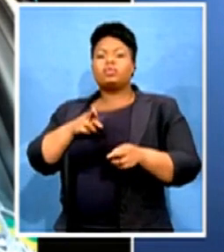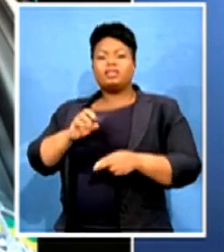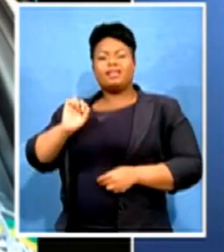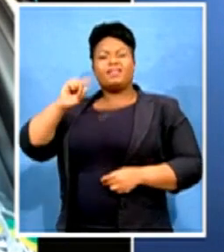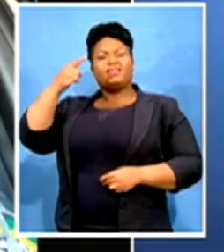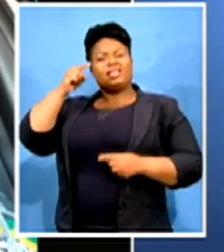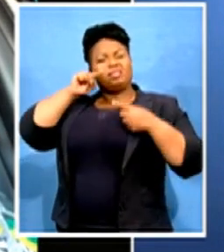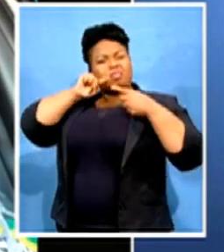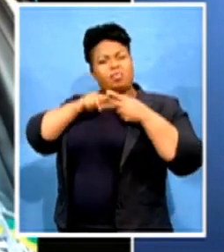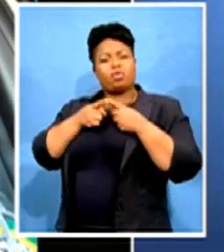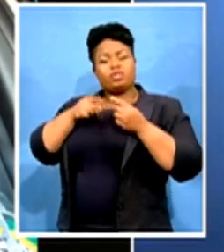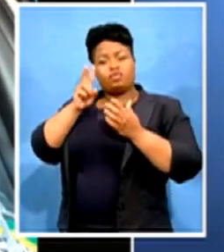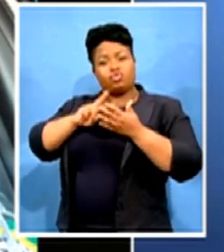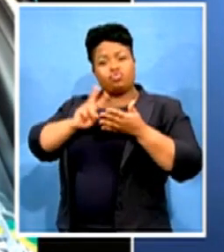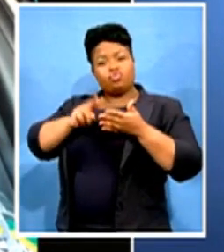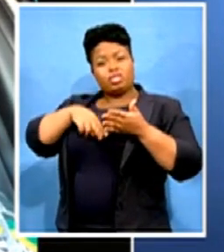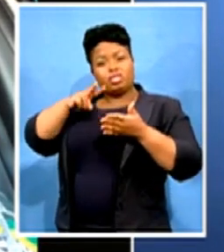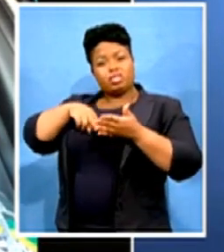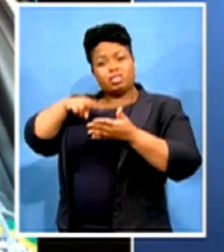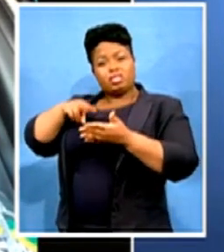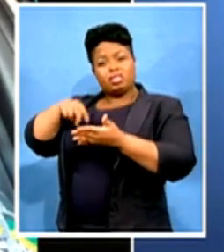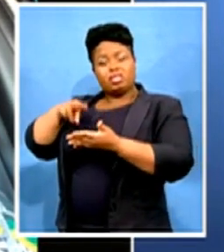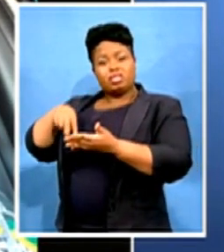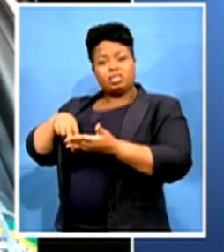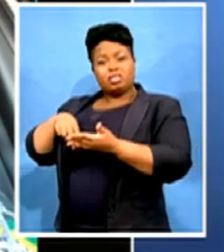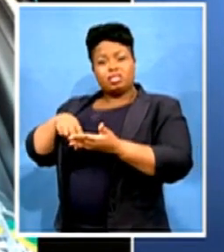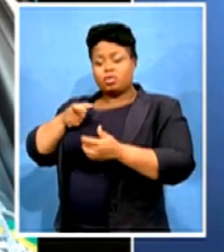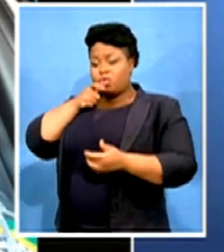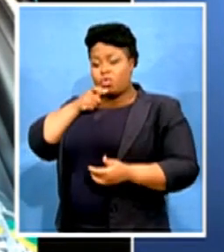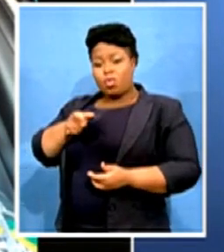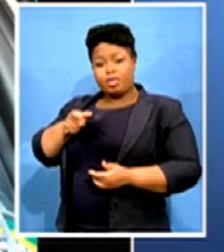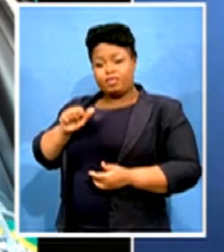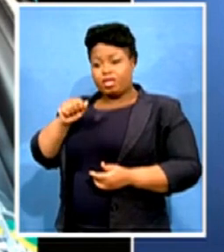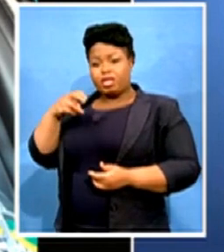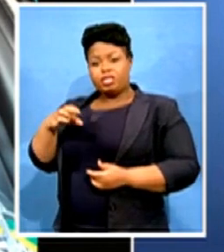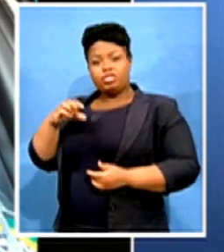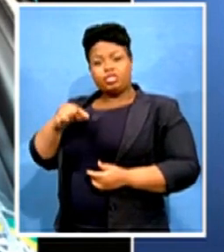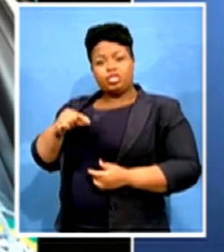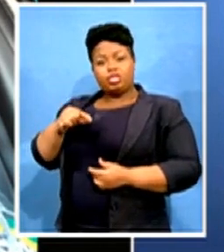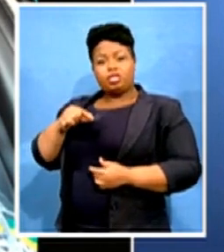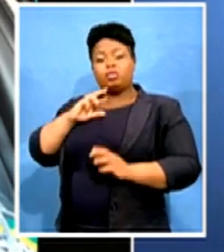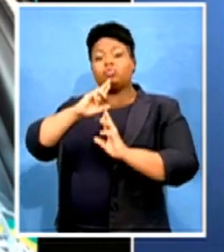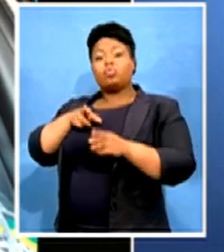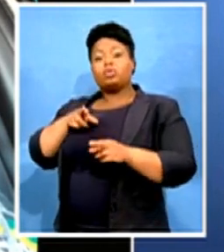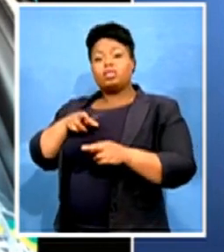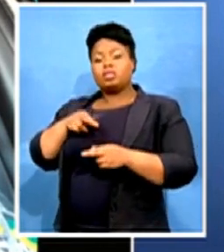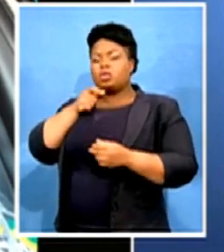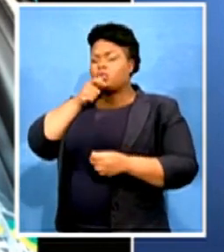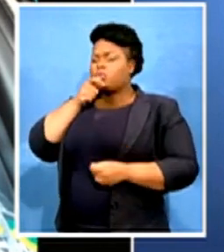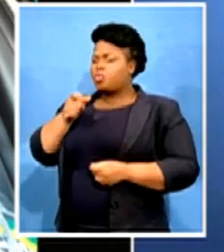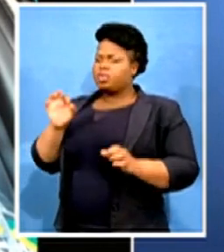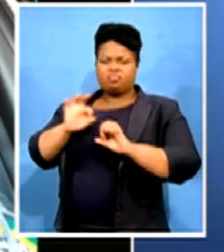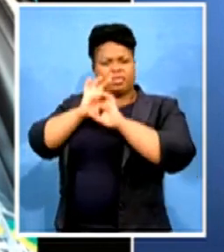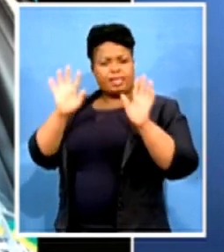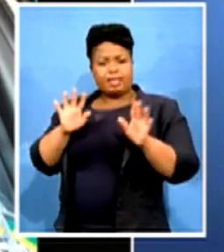comments of the AG, the comments of the AG are very clear to say the municipalities which were